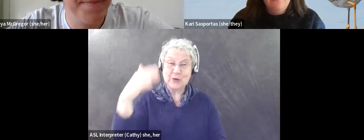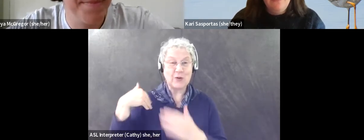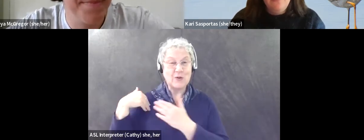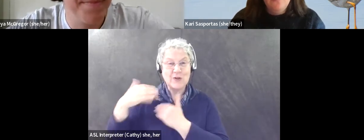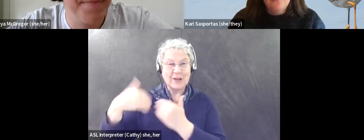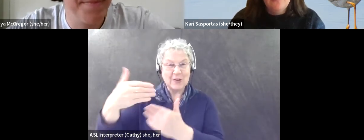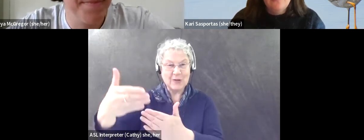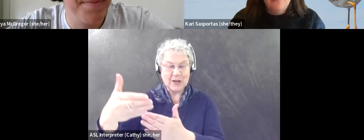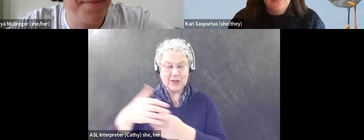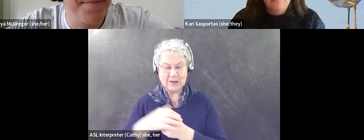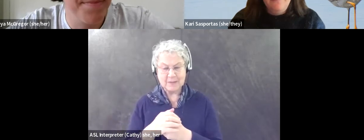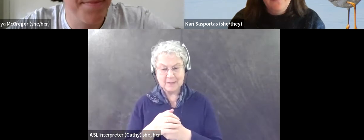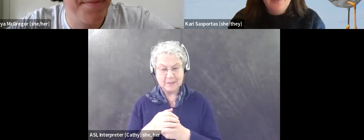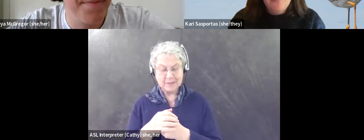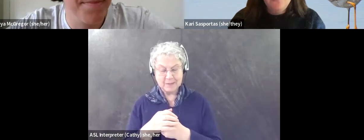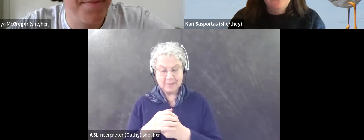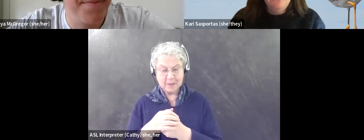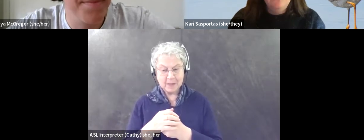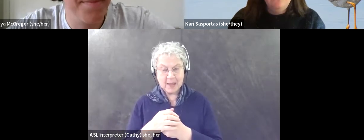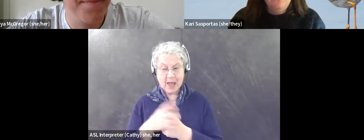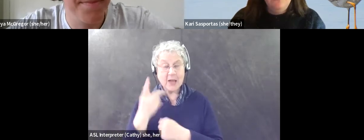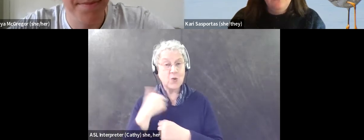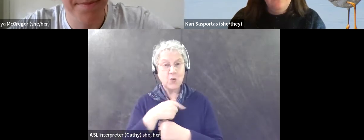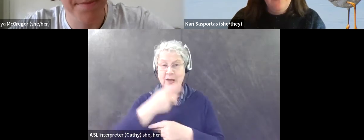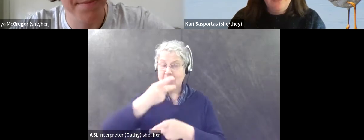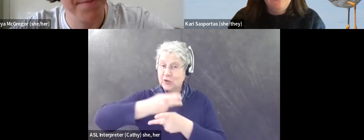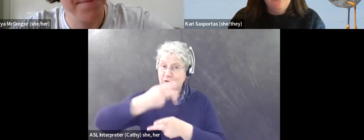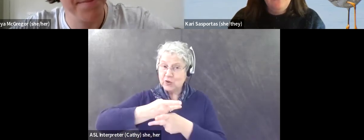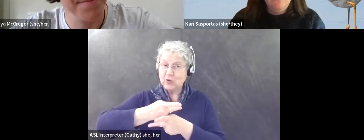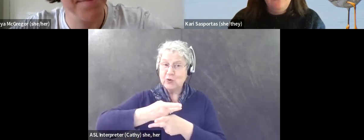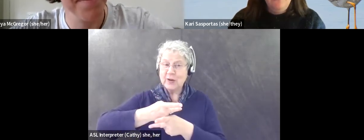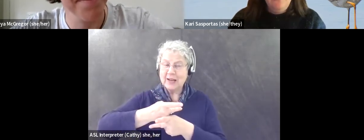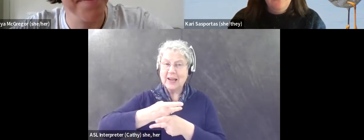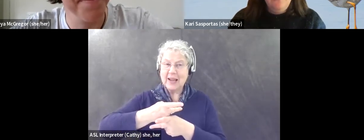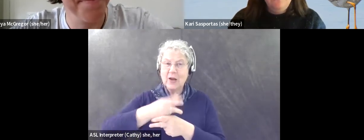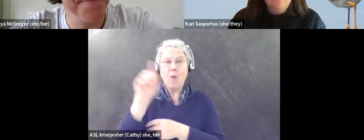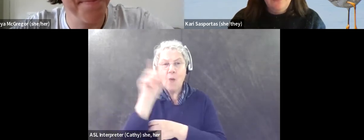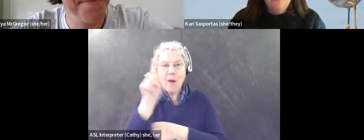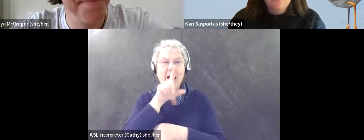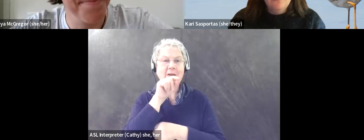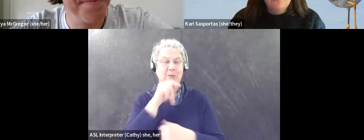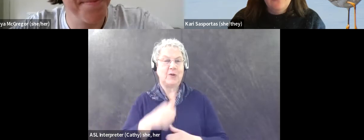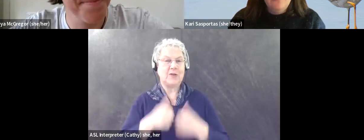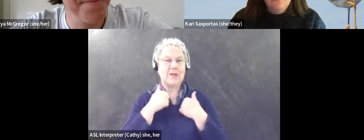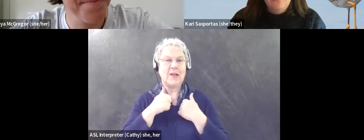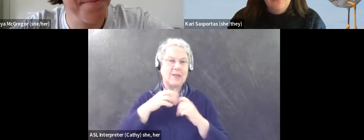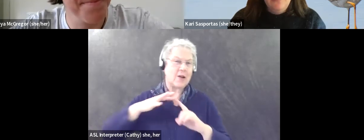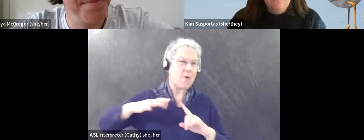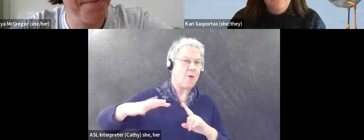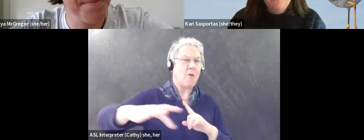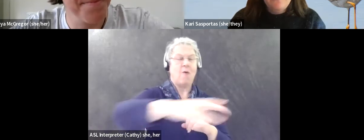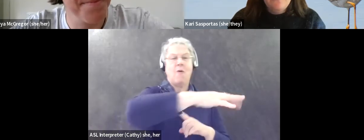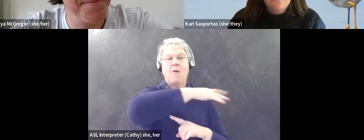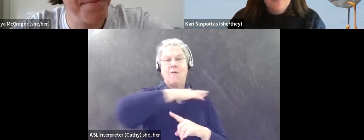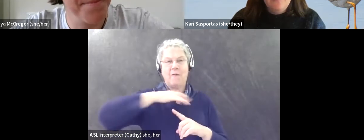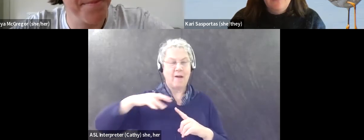in that we're, um, stewarding, um, habitat and that we're, um,